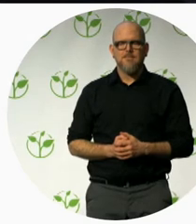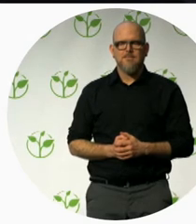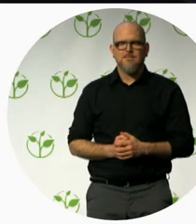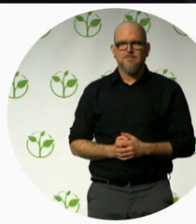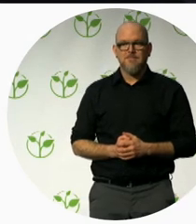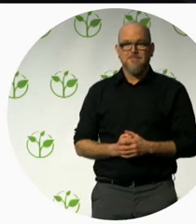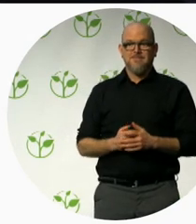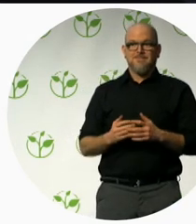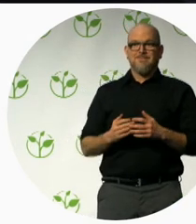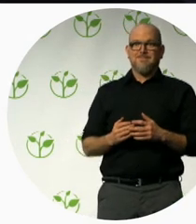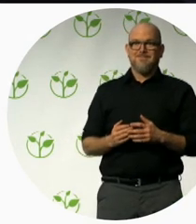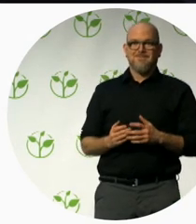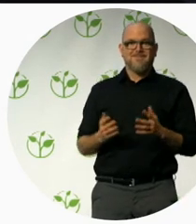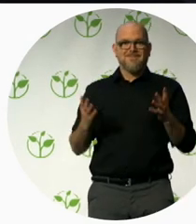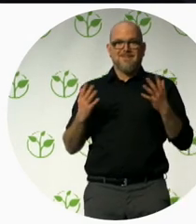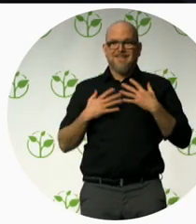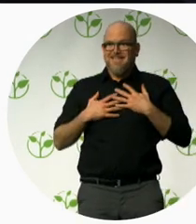A tutto da fibra